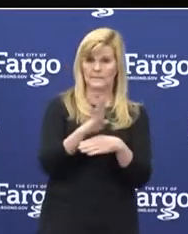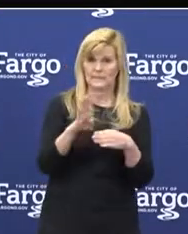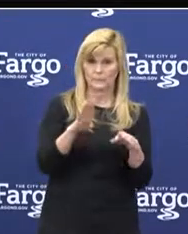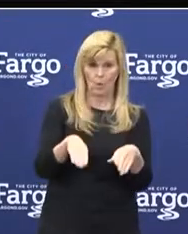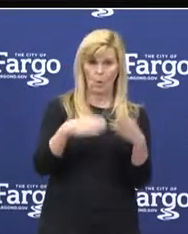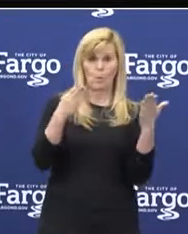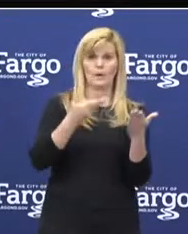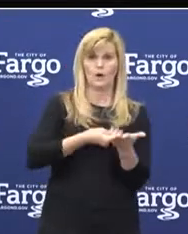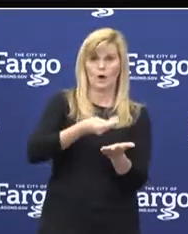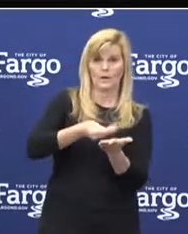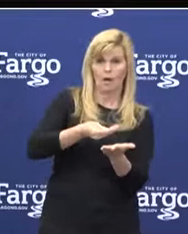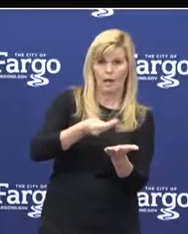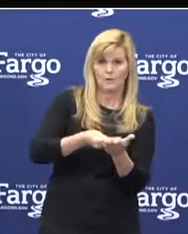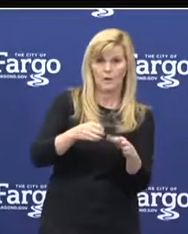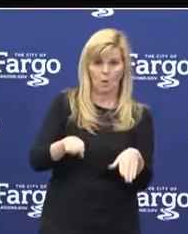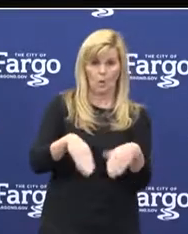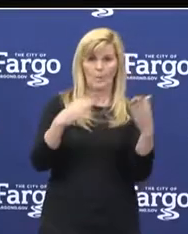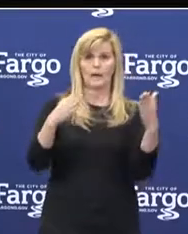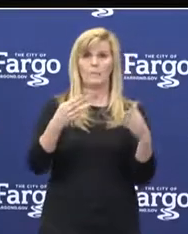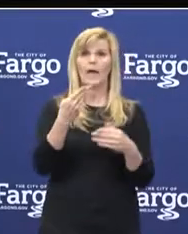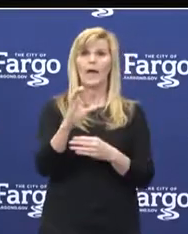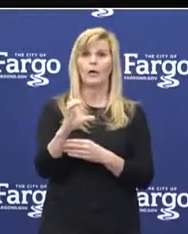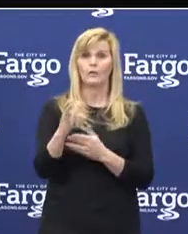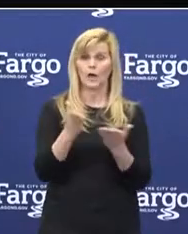Ascension Health to open up our health care services.